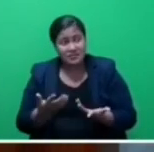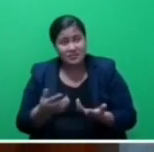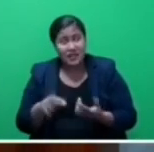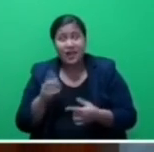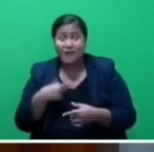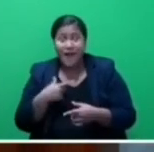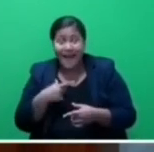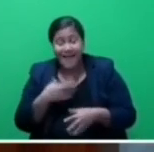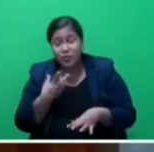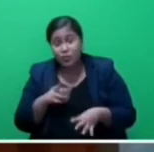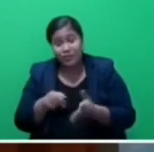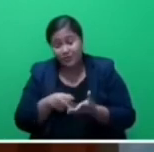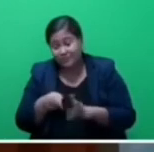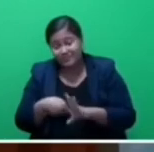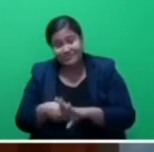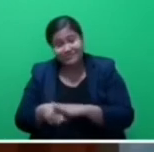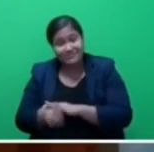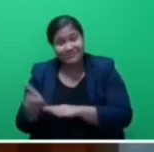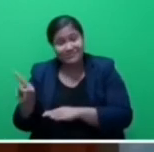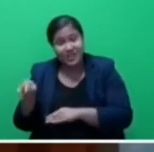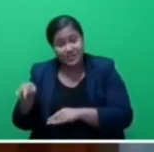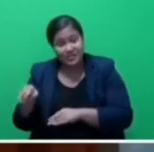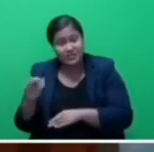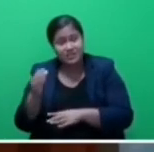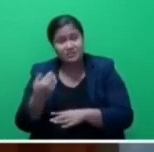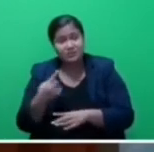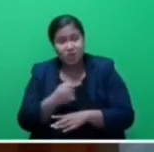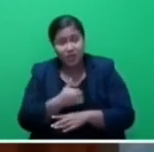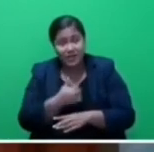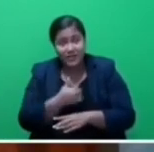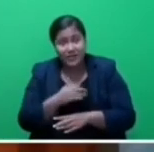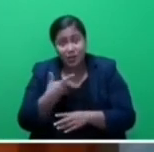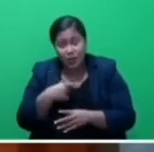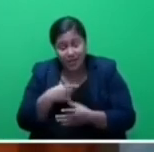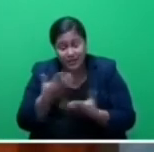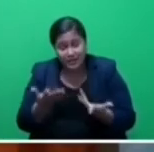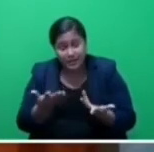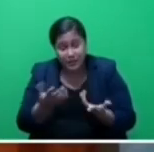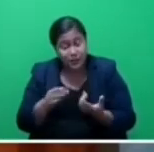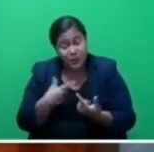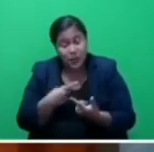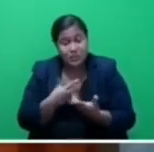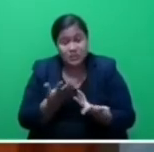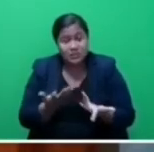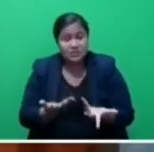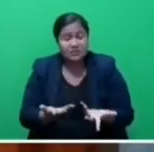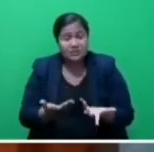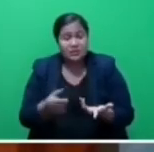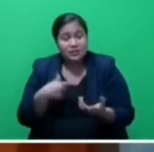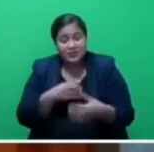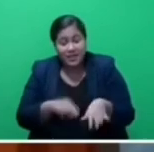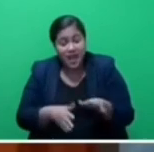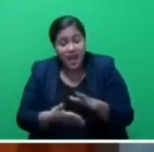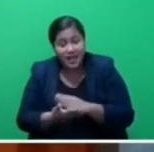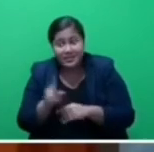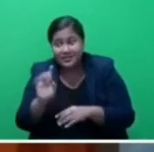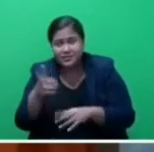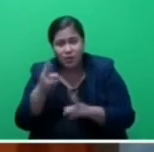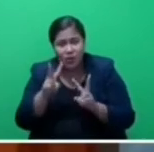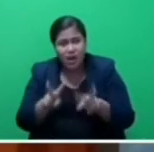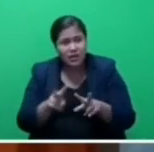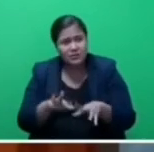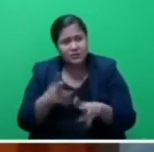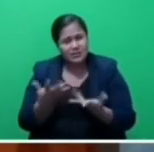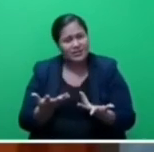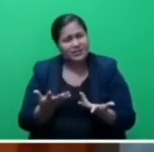morning pales in comparison to the disappointment and heartache that under his watch has been caused with the lack of